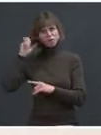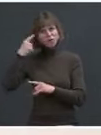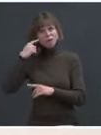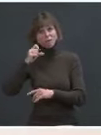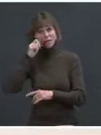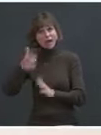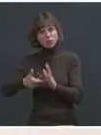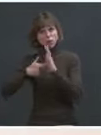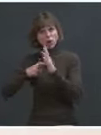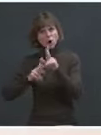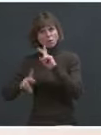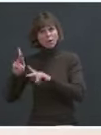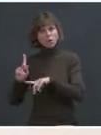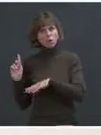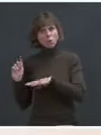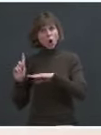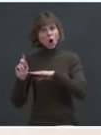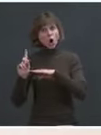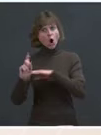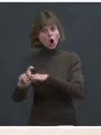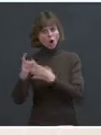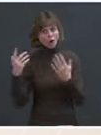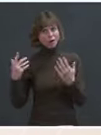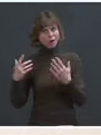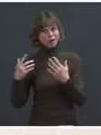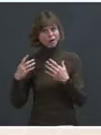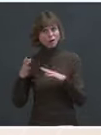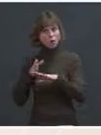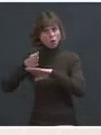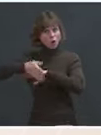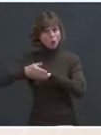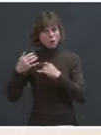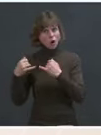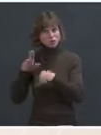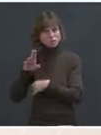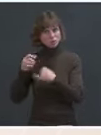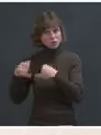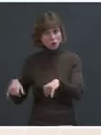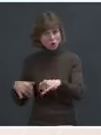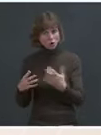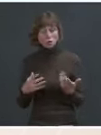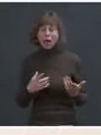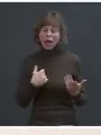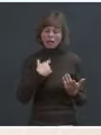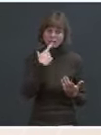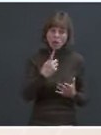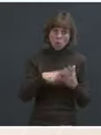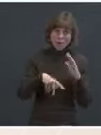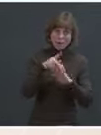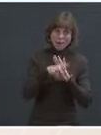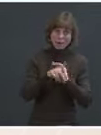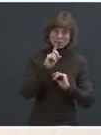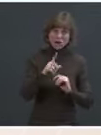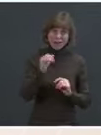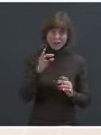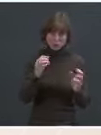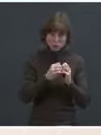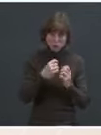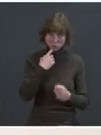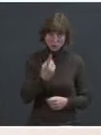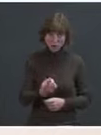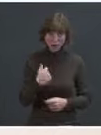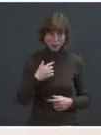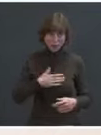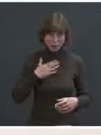entry. Well, again, I can just describe to you what our policies are. If there's more to convey to you, I am happy to do that. And then just one quick one